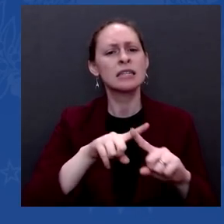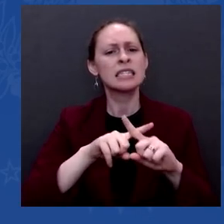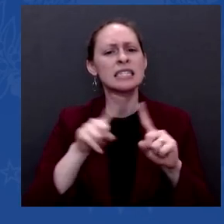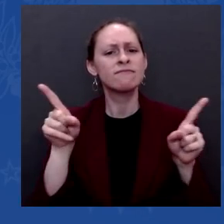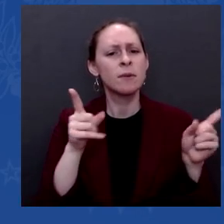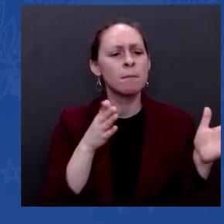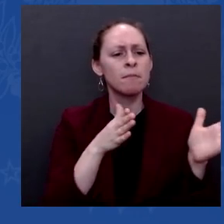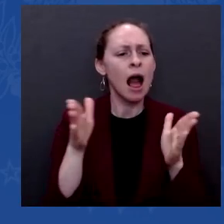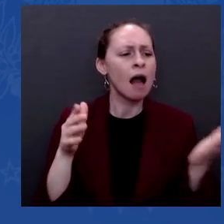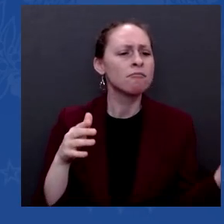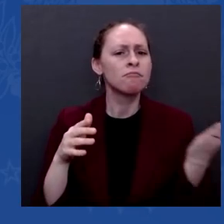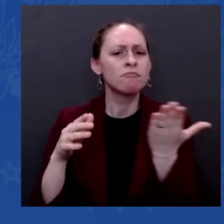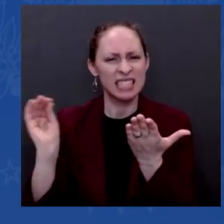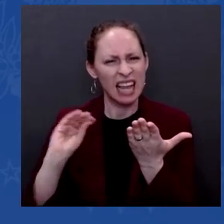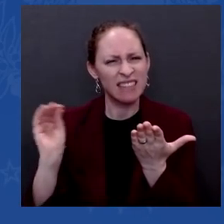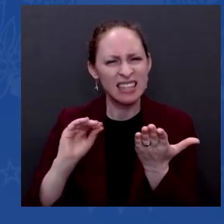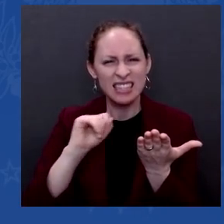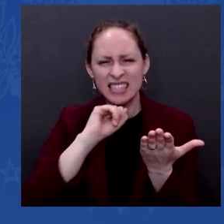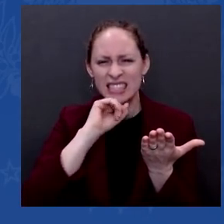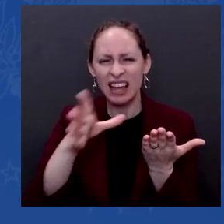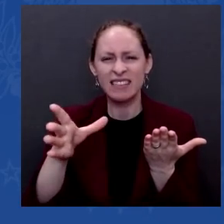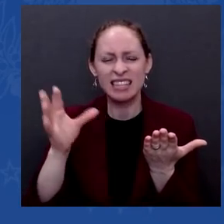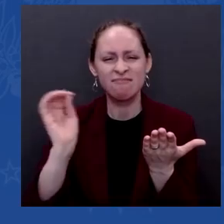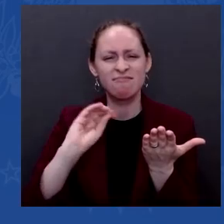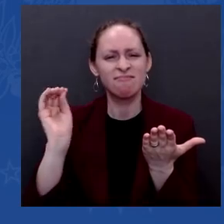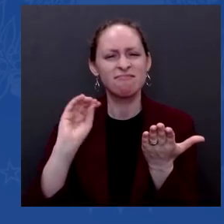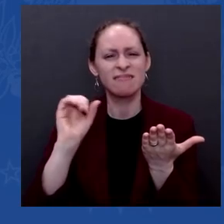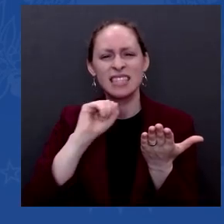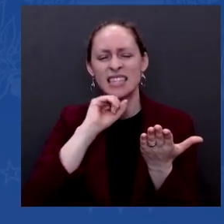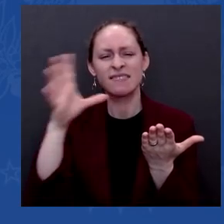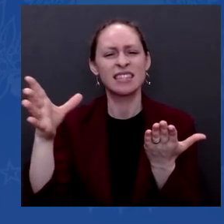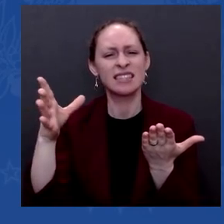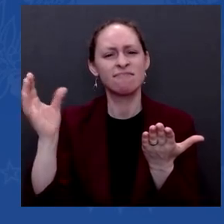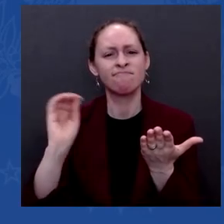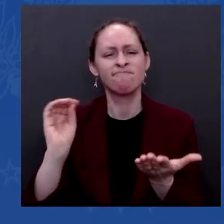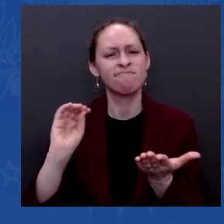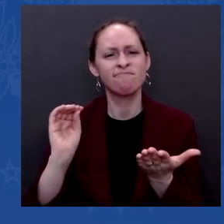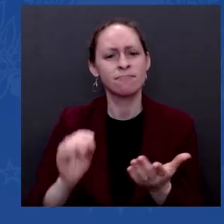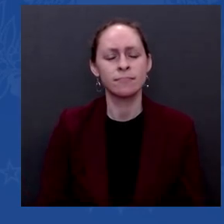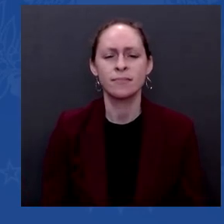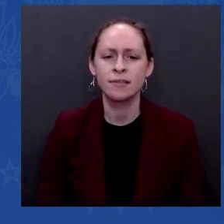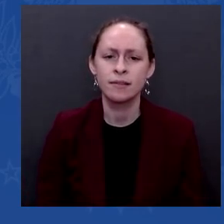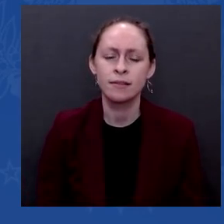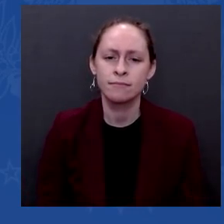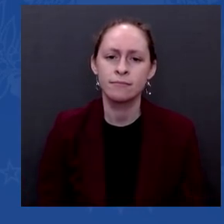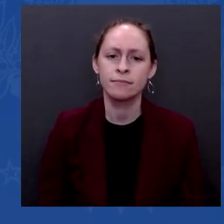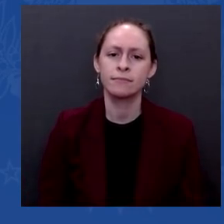Anyway. Can you tell us who those five Republican senators are? Sure. No, are you kidding me?